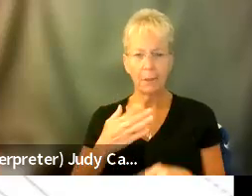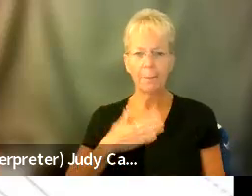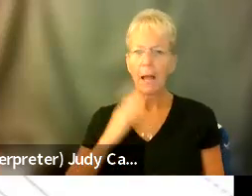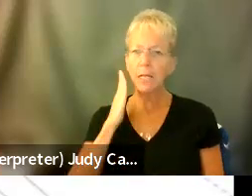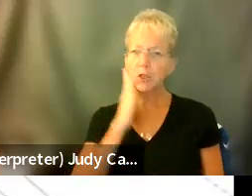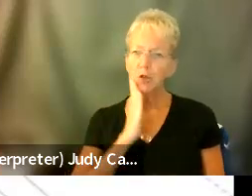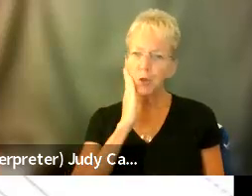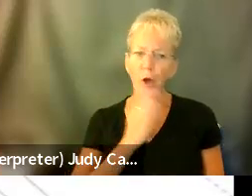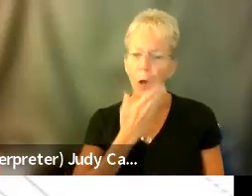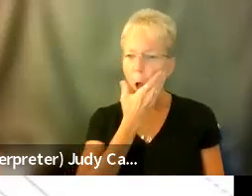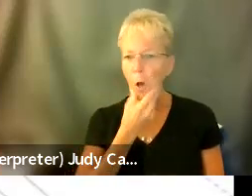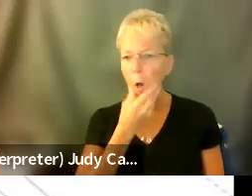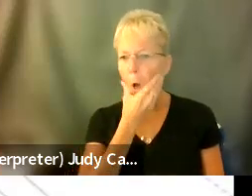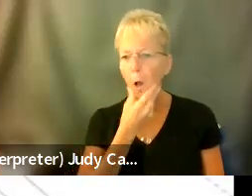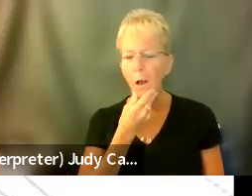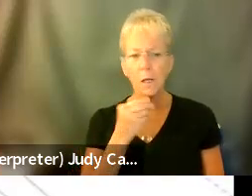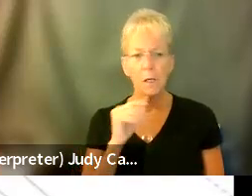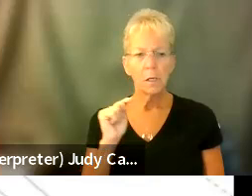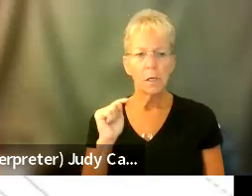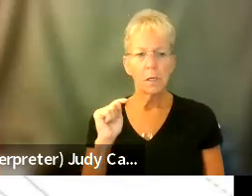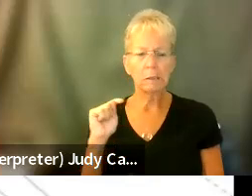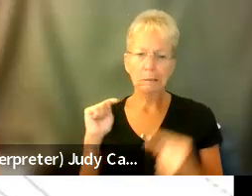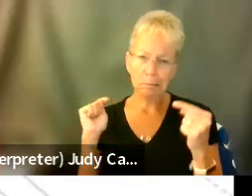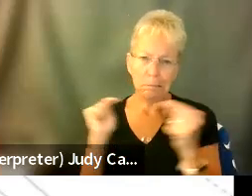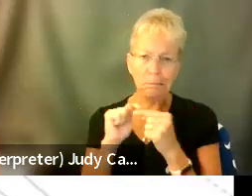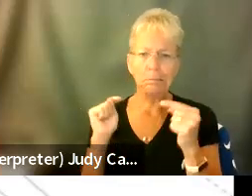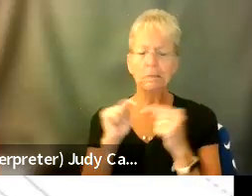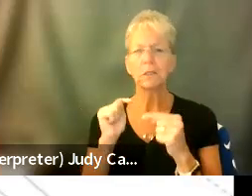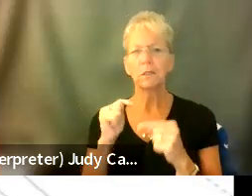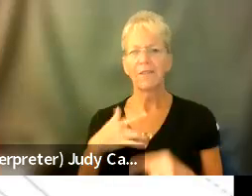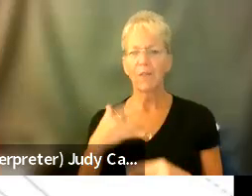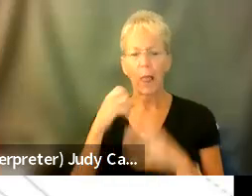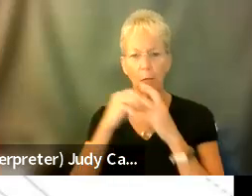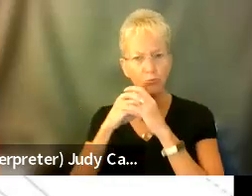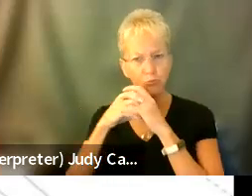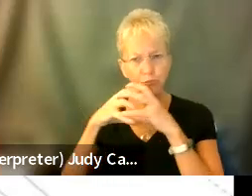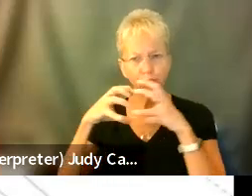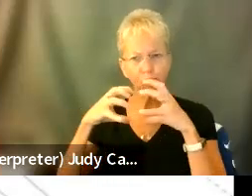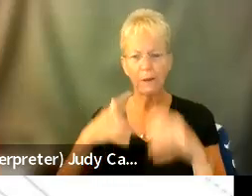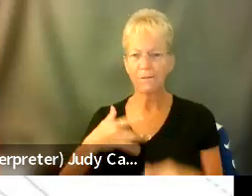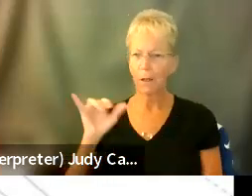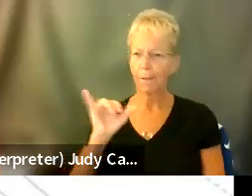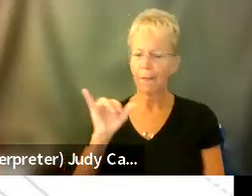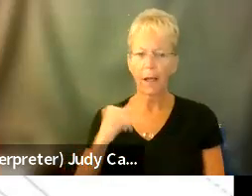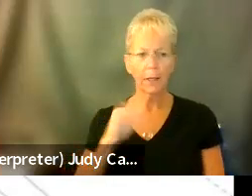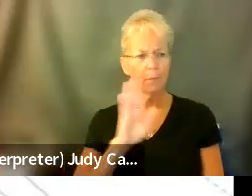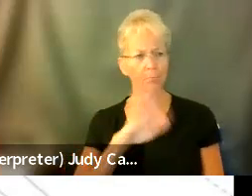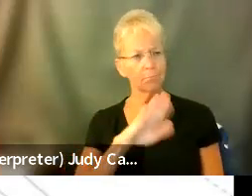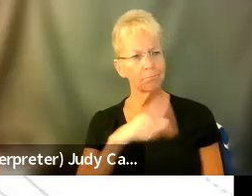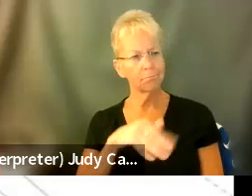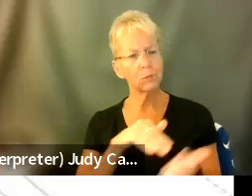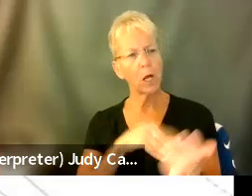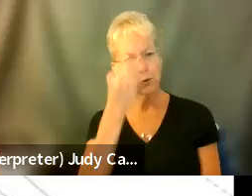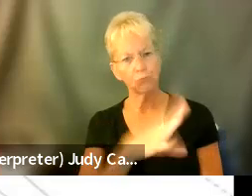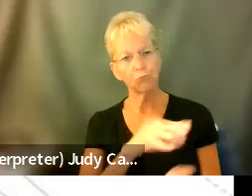woke up in the morning and my jaw was just killing me and it felt like it was swelling. So I talked to the doctor and I told the nurses